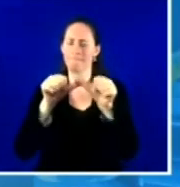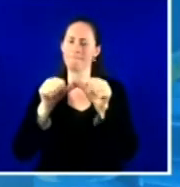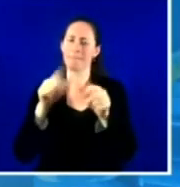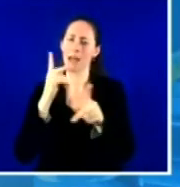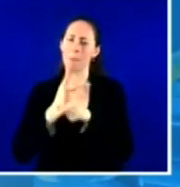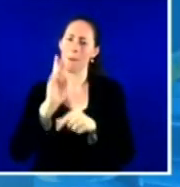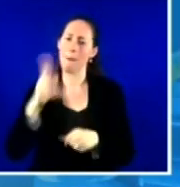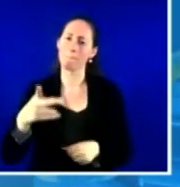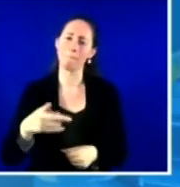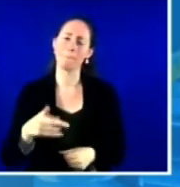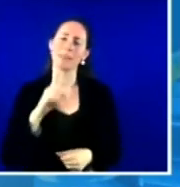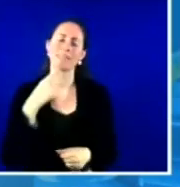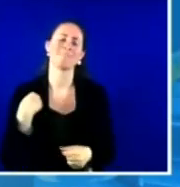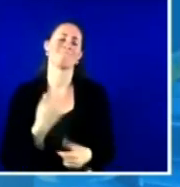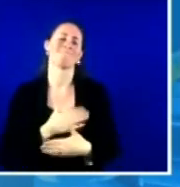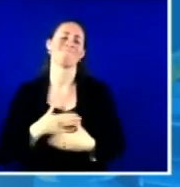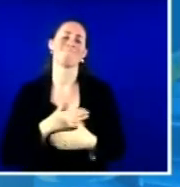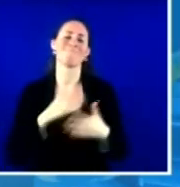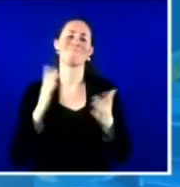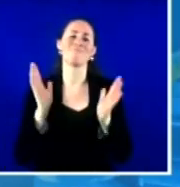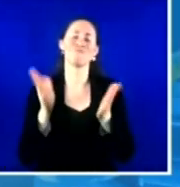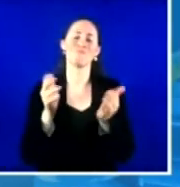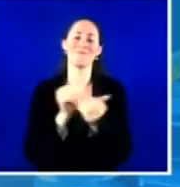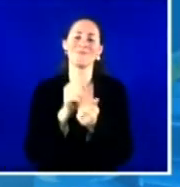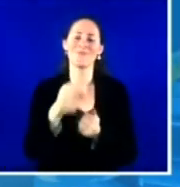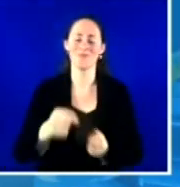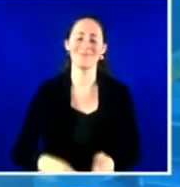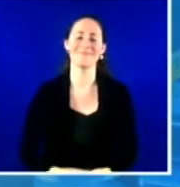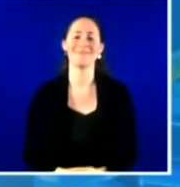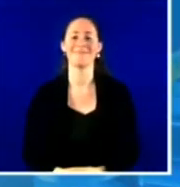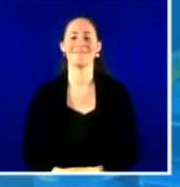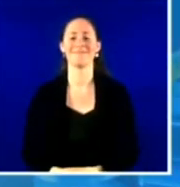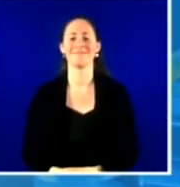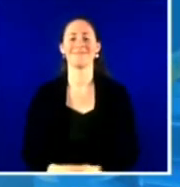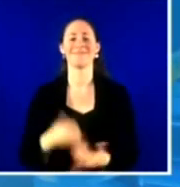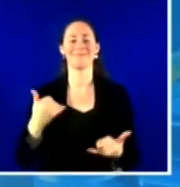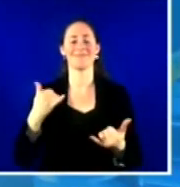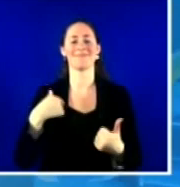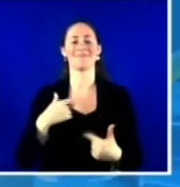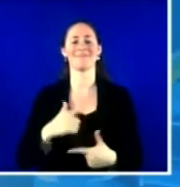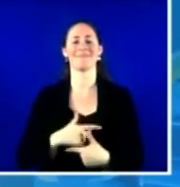with you. And now, let me just turn it over now to Dr. Morcella Nunez-Smith.